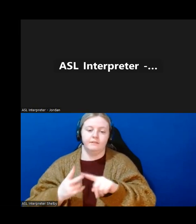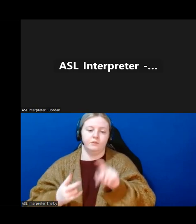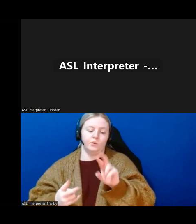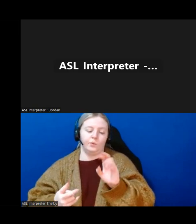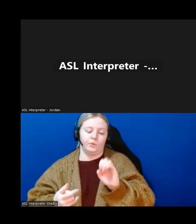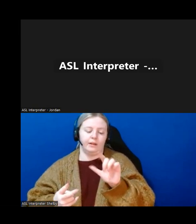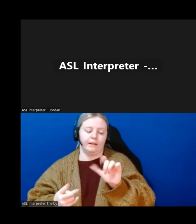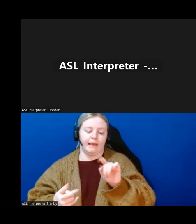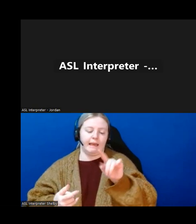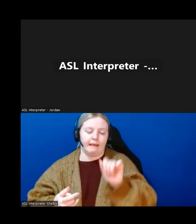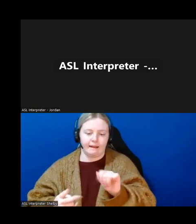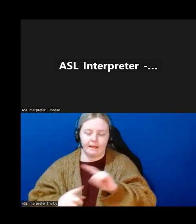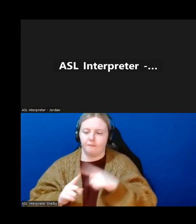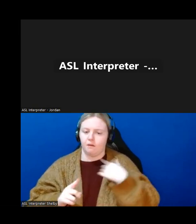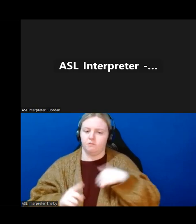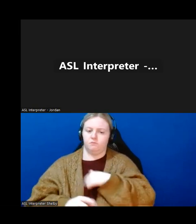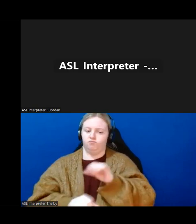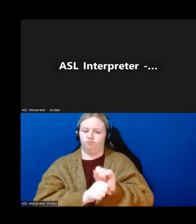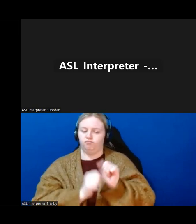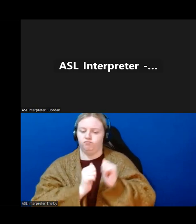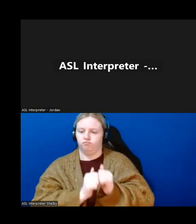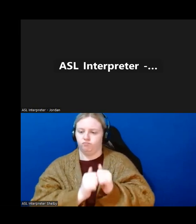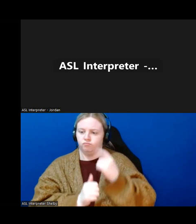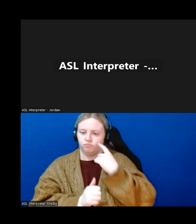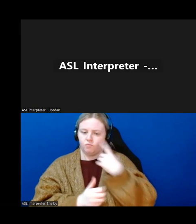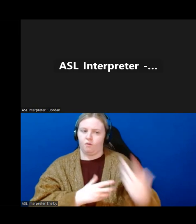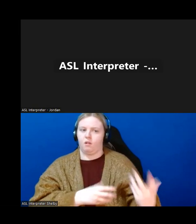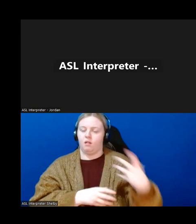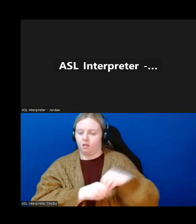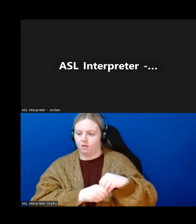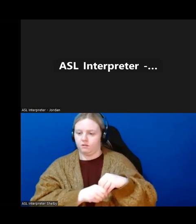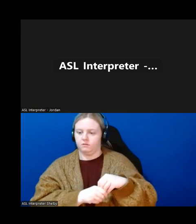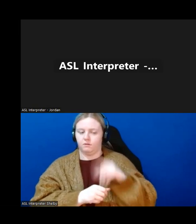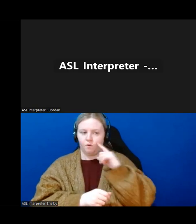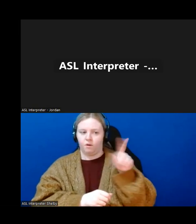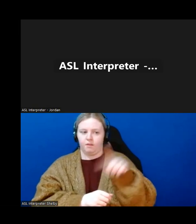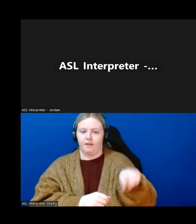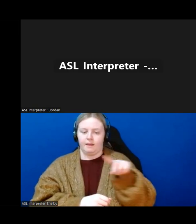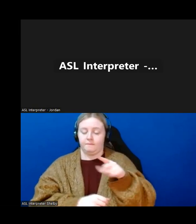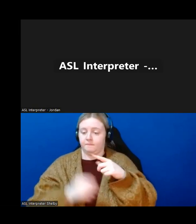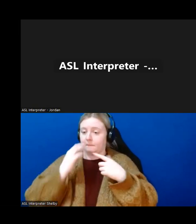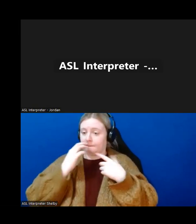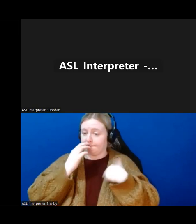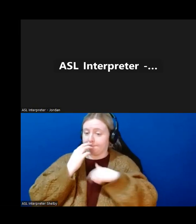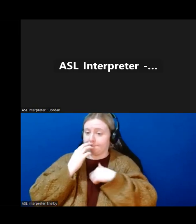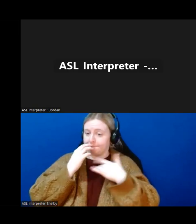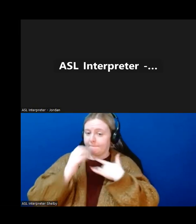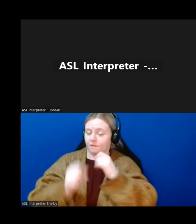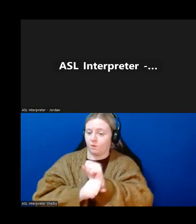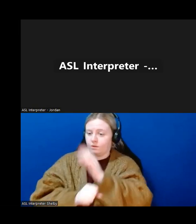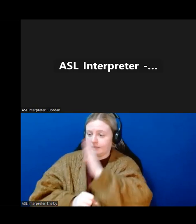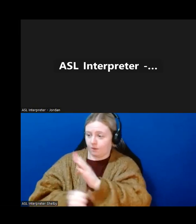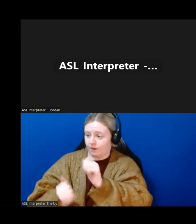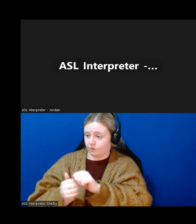employers as well to make their services more inclusive. We don't actually, through Inclusion NL, work directly with anybody with a